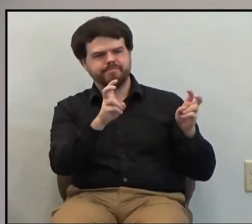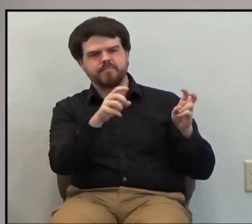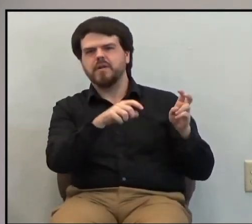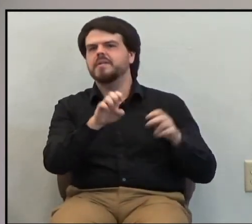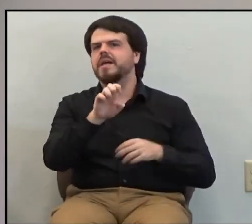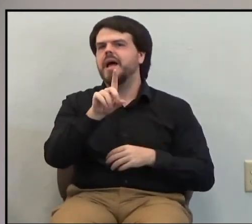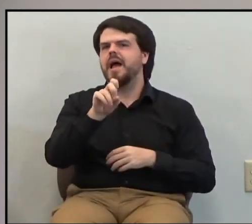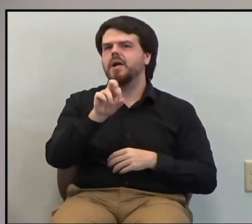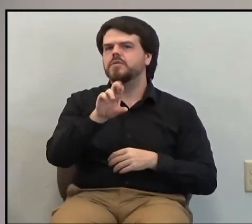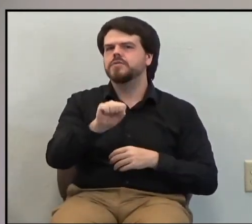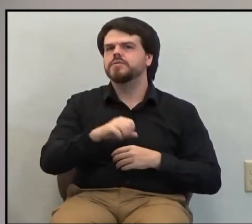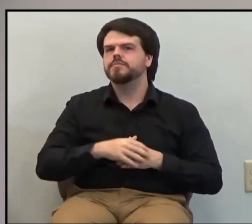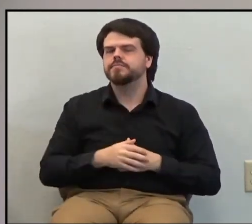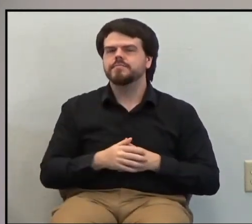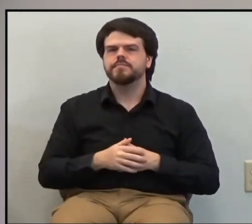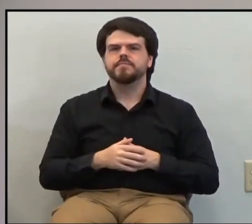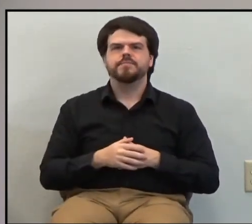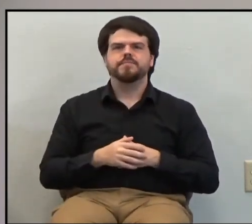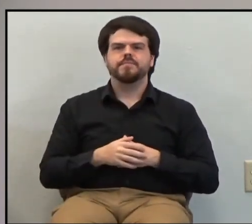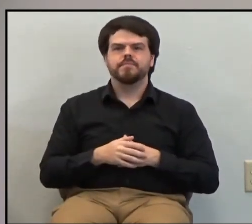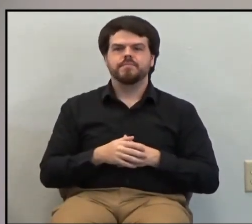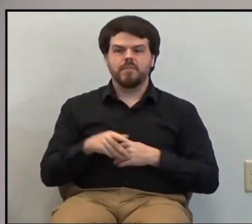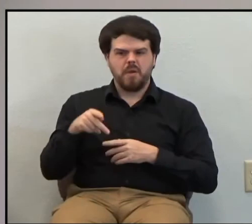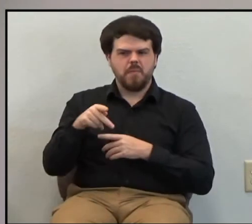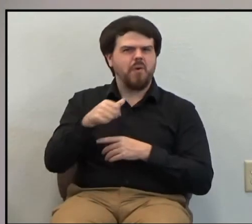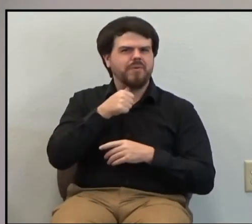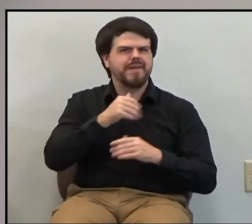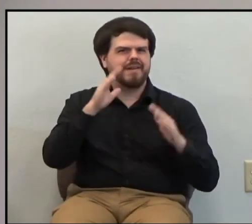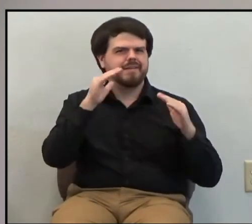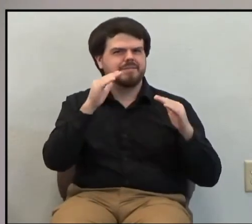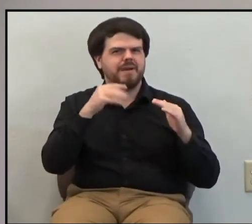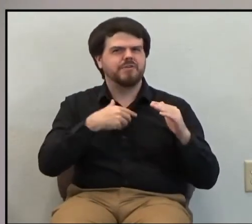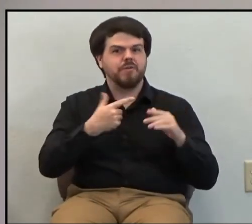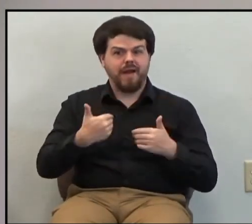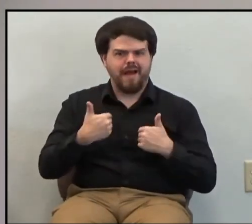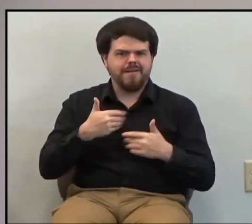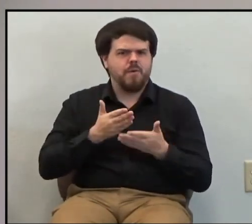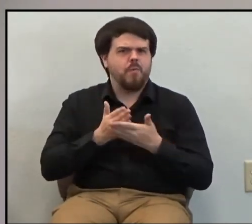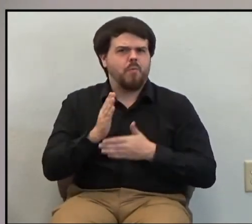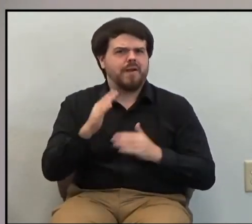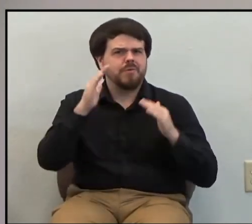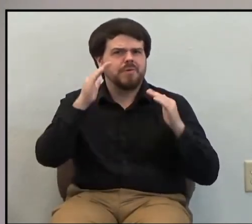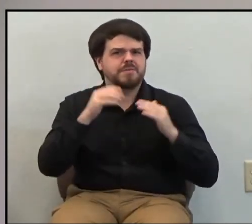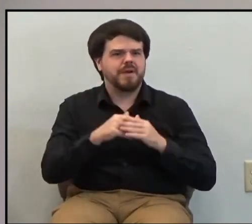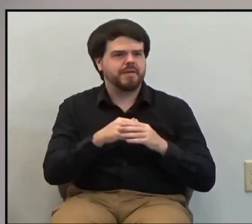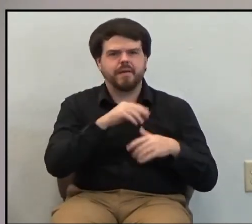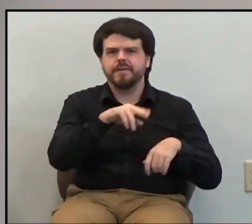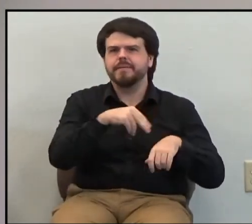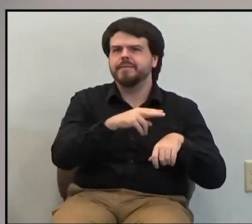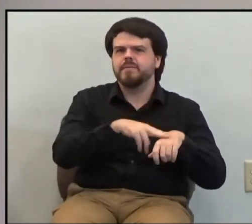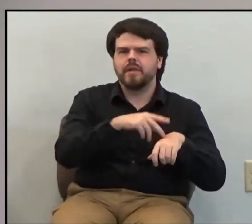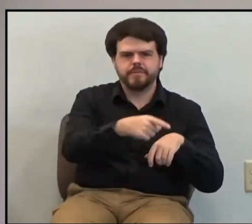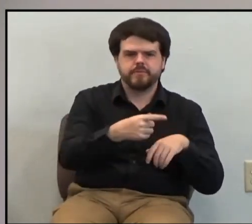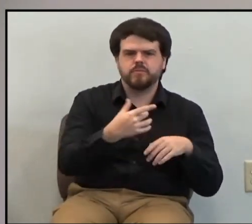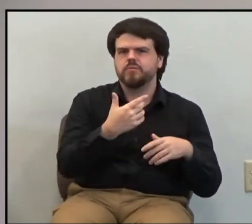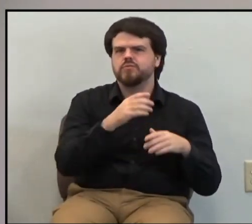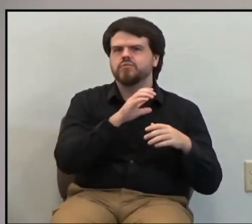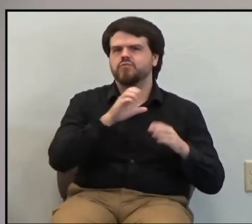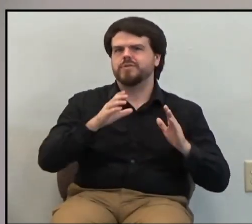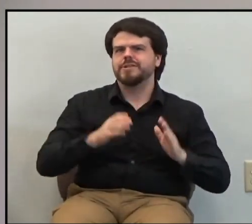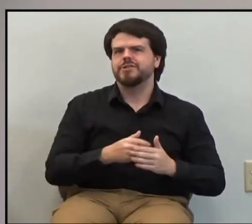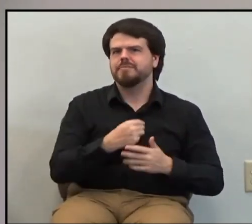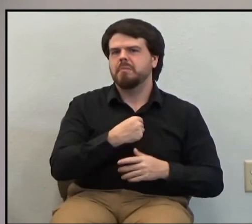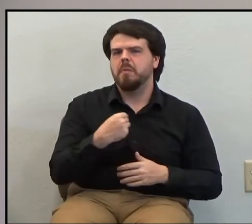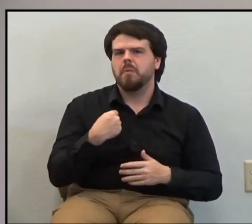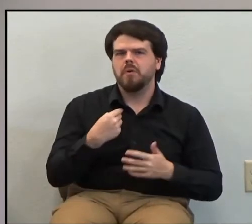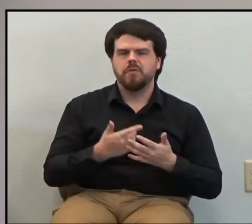duty. Paul would not have expected, nor had he any right to expect, a typical Christian church member